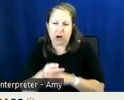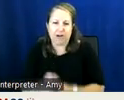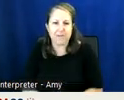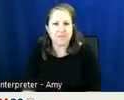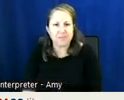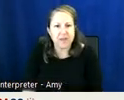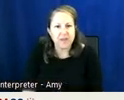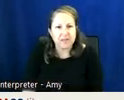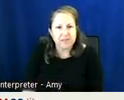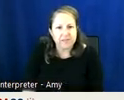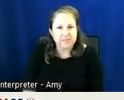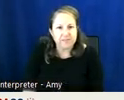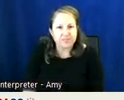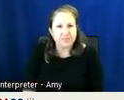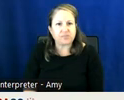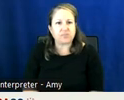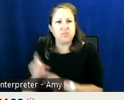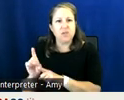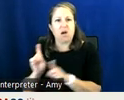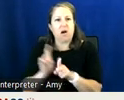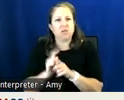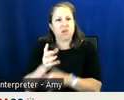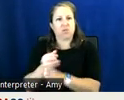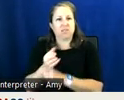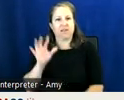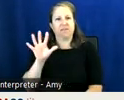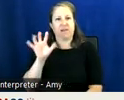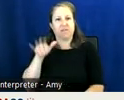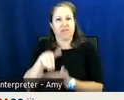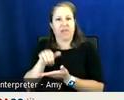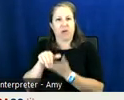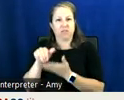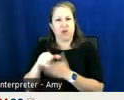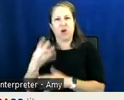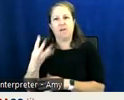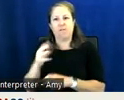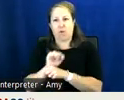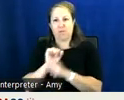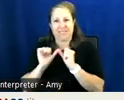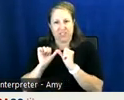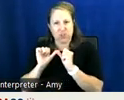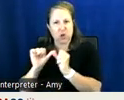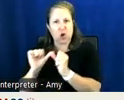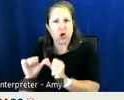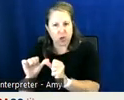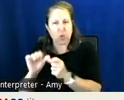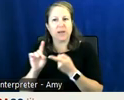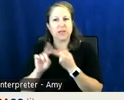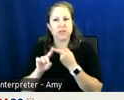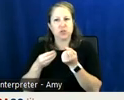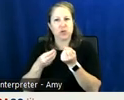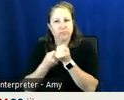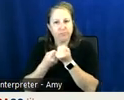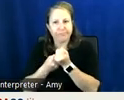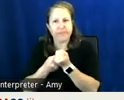additionally the department received five hundred thousand dollars and four positions ongoing to fund administrative